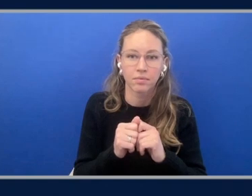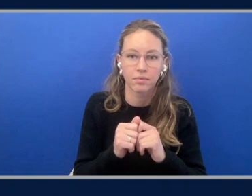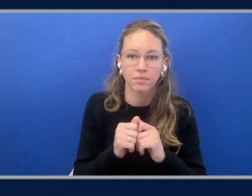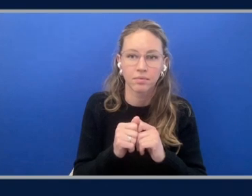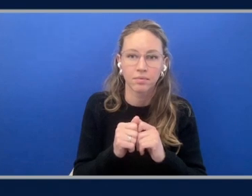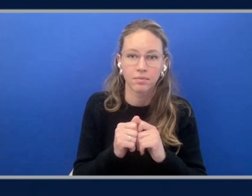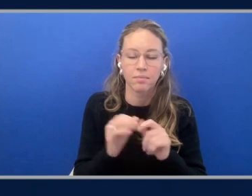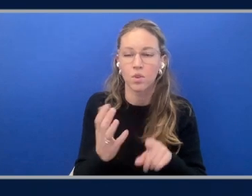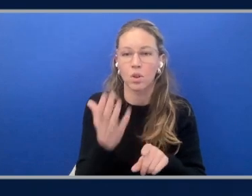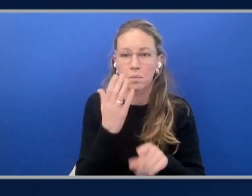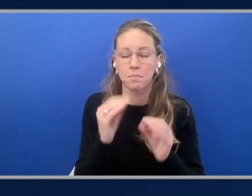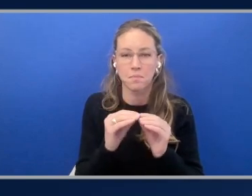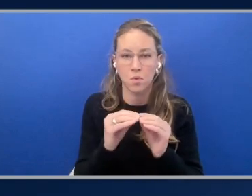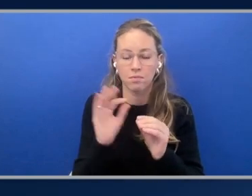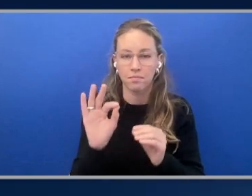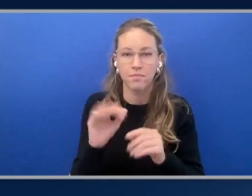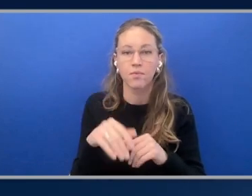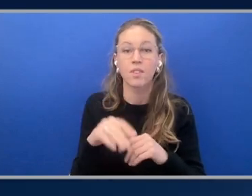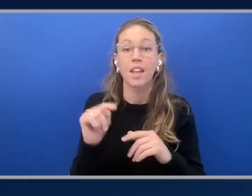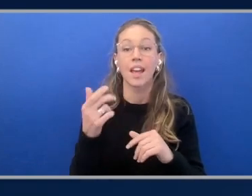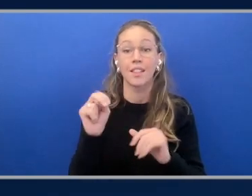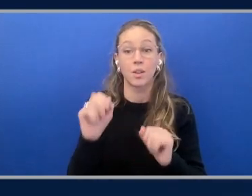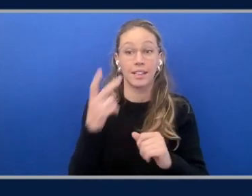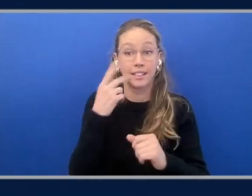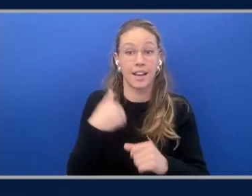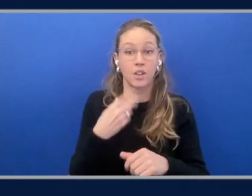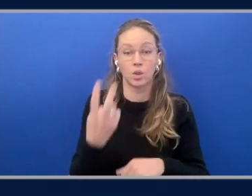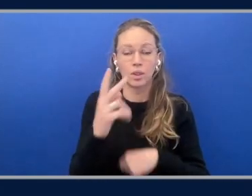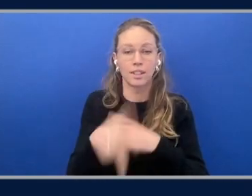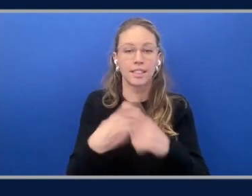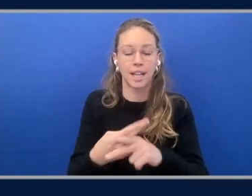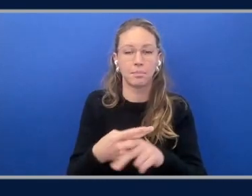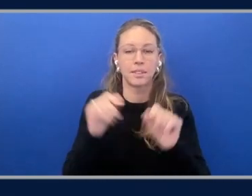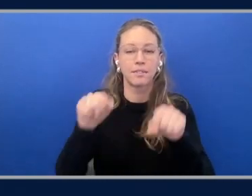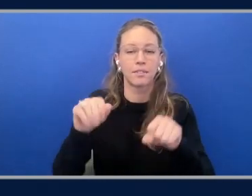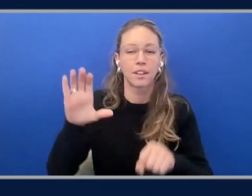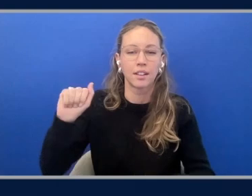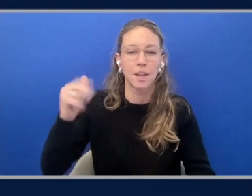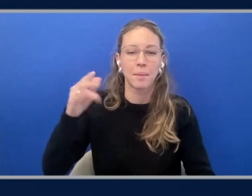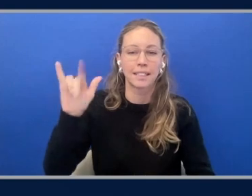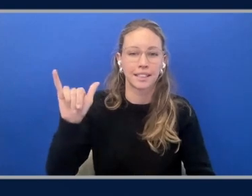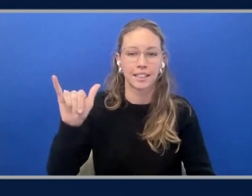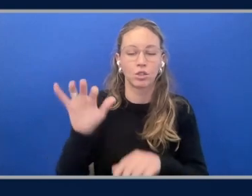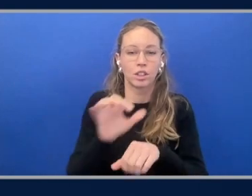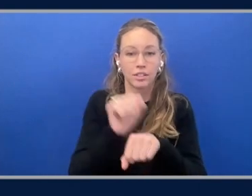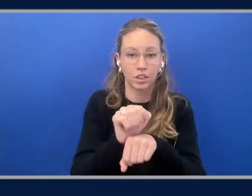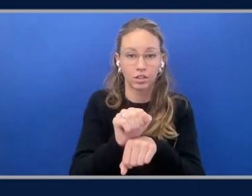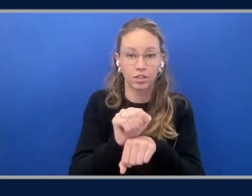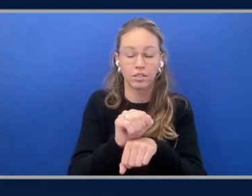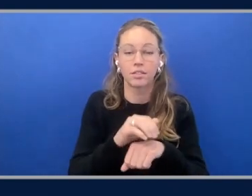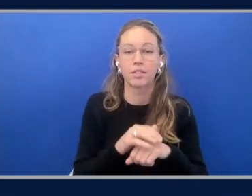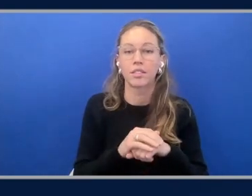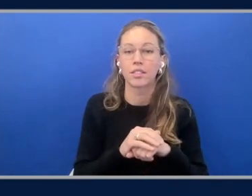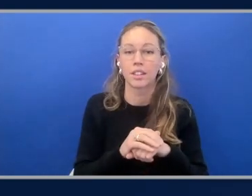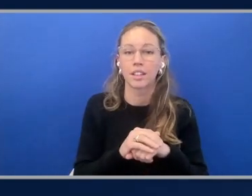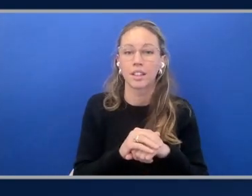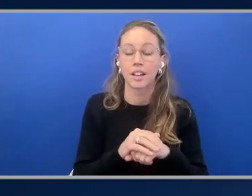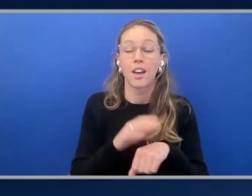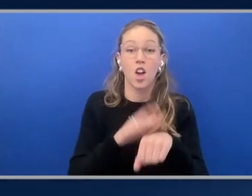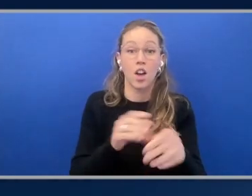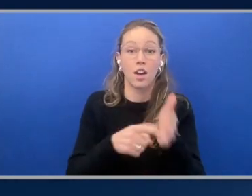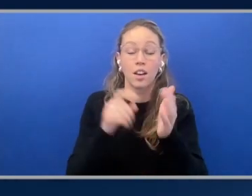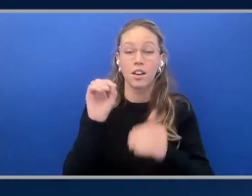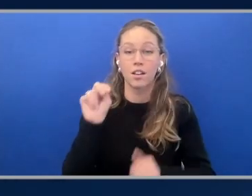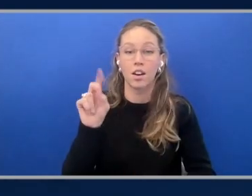Okay. Sorry about that. And you can see here we actually have two types of capacity reservations. The on-demand capacity